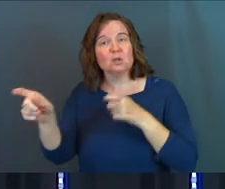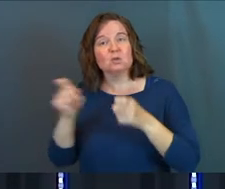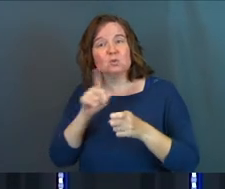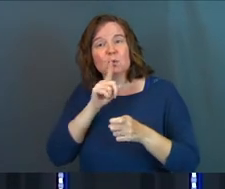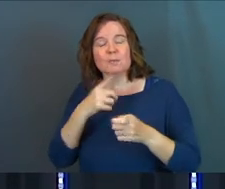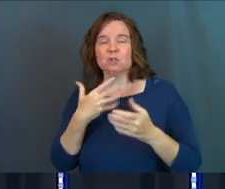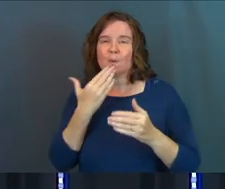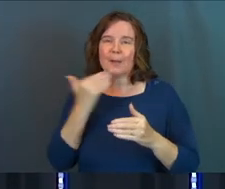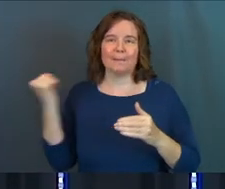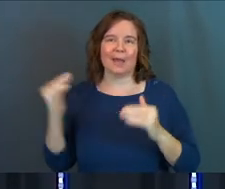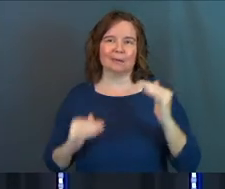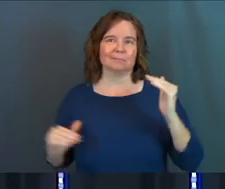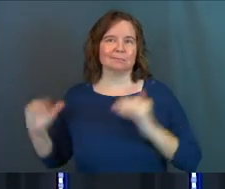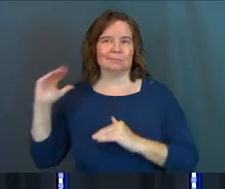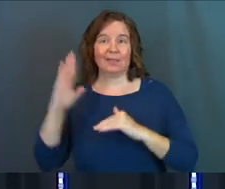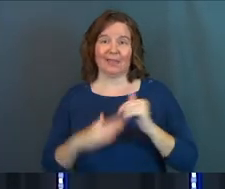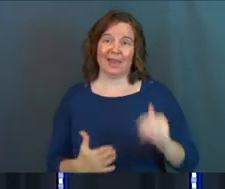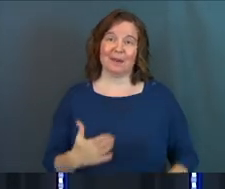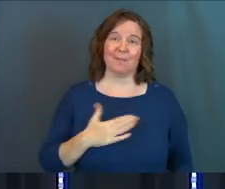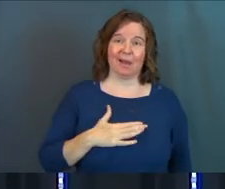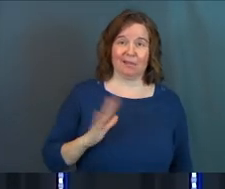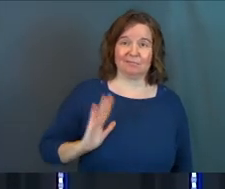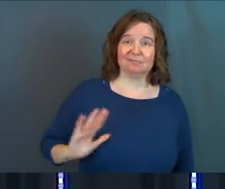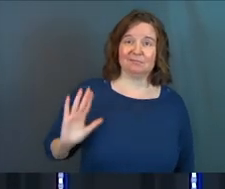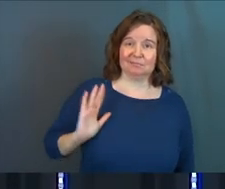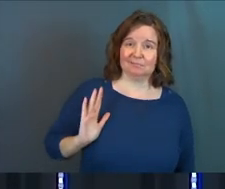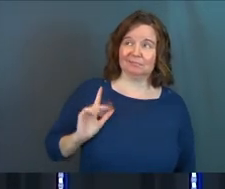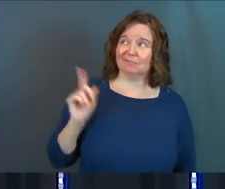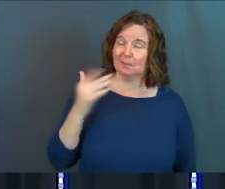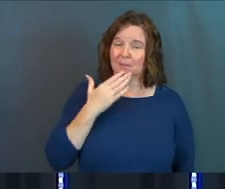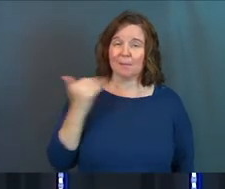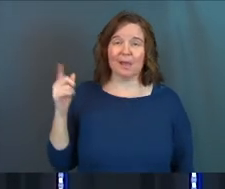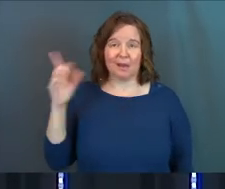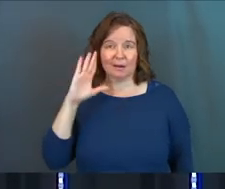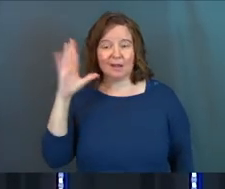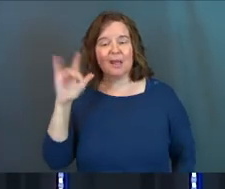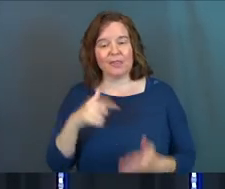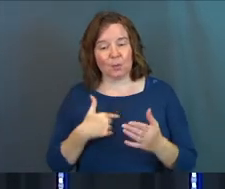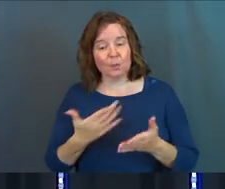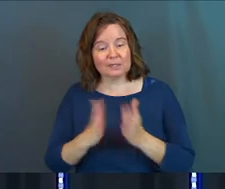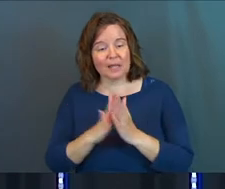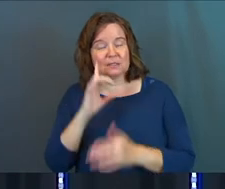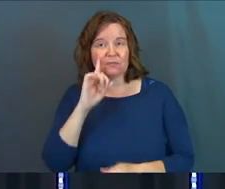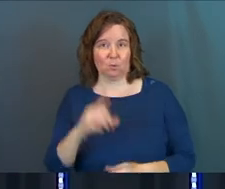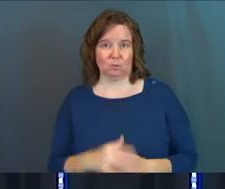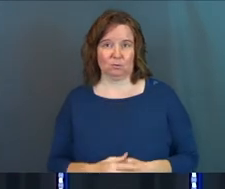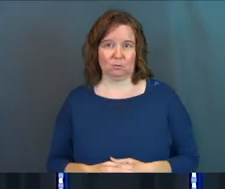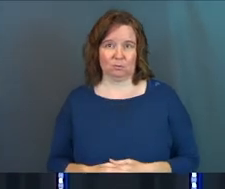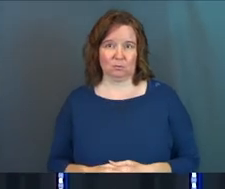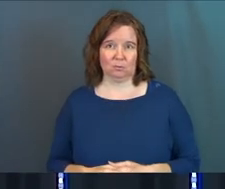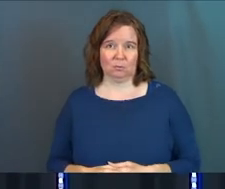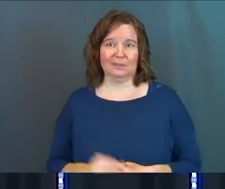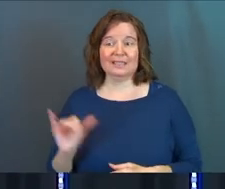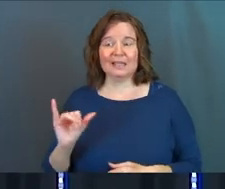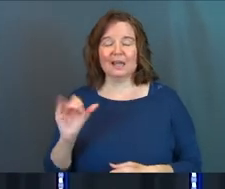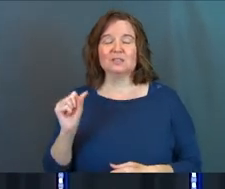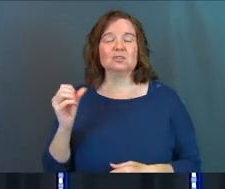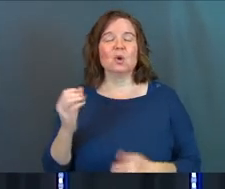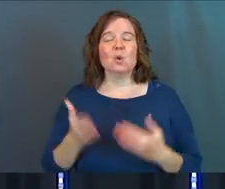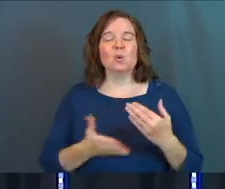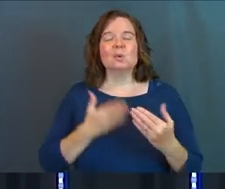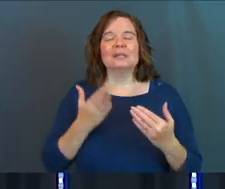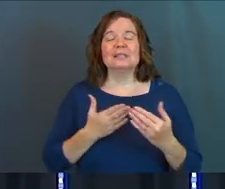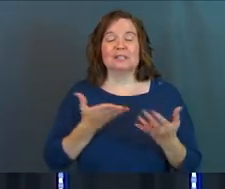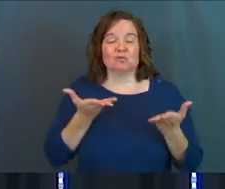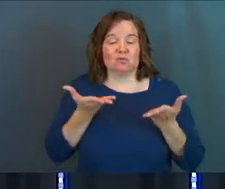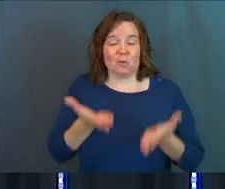rule will be so much better than my rule ever was. And that's what he's asking for. He's like, it's so